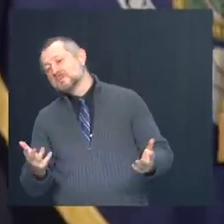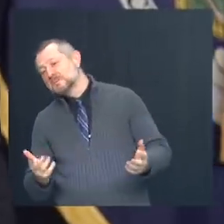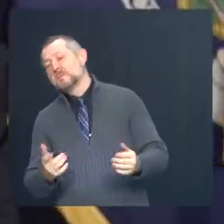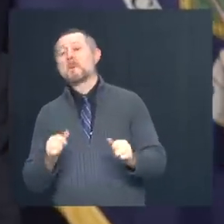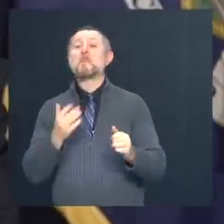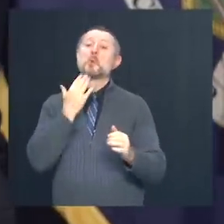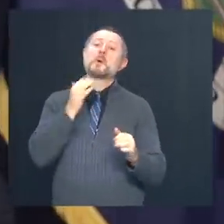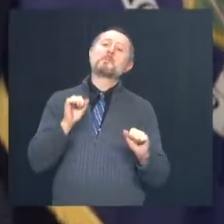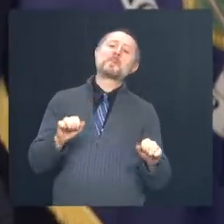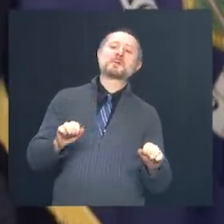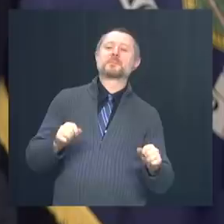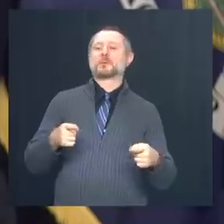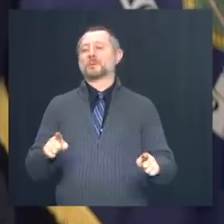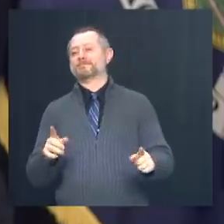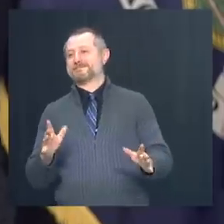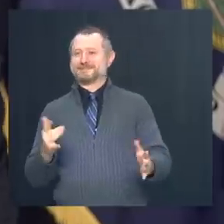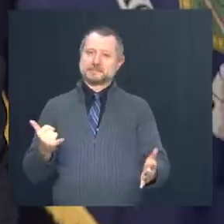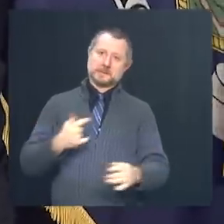circumstances.